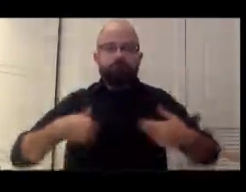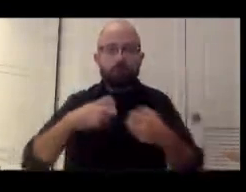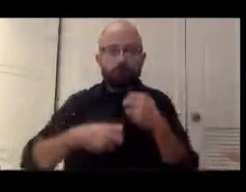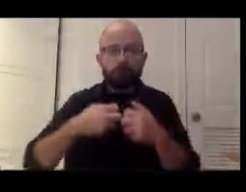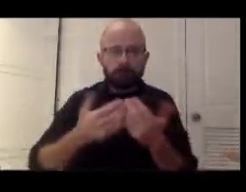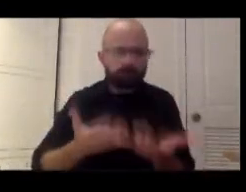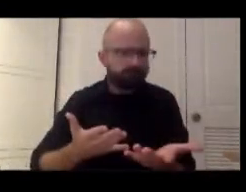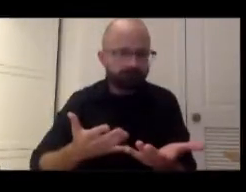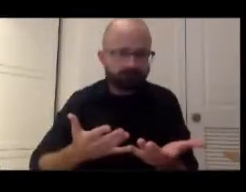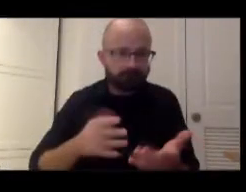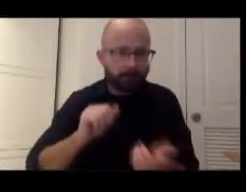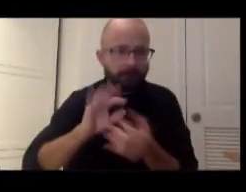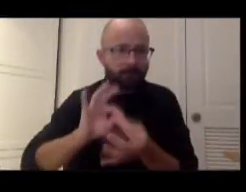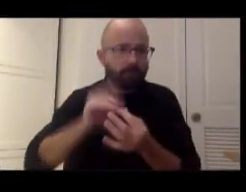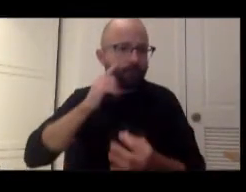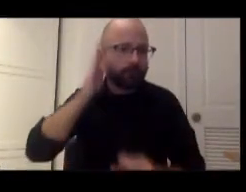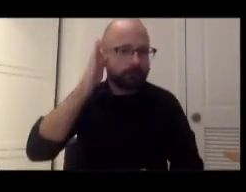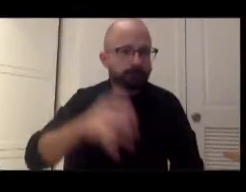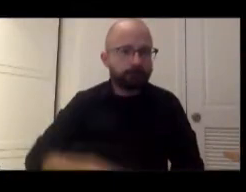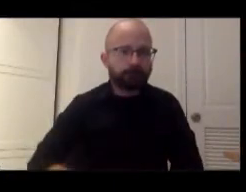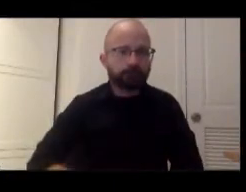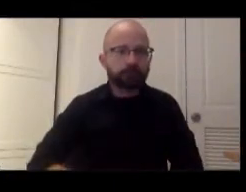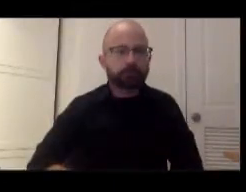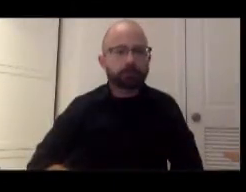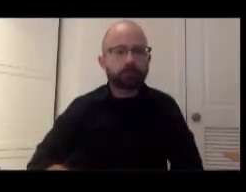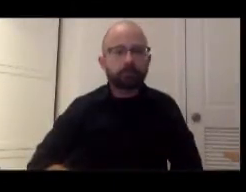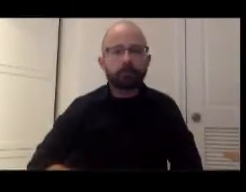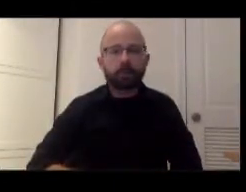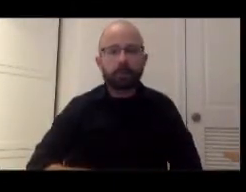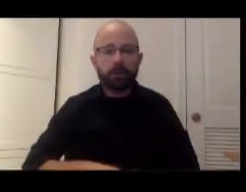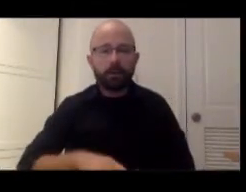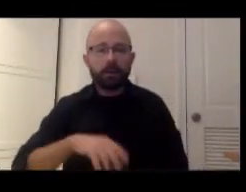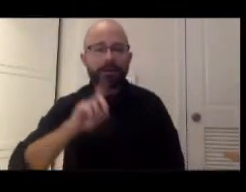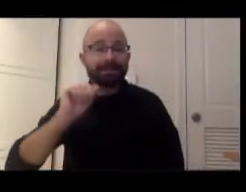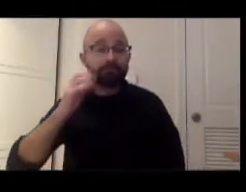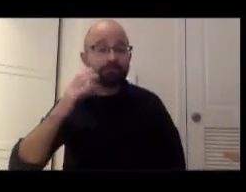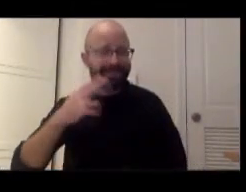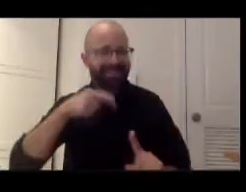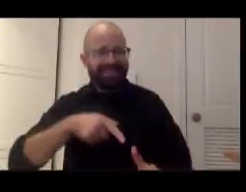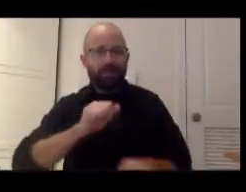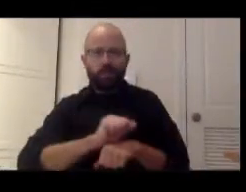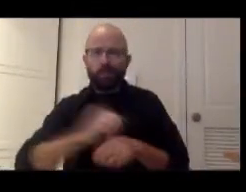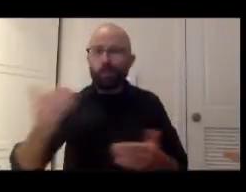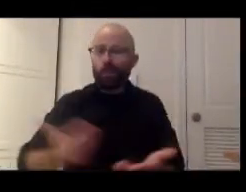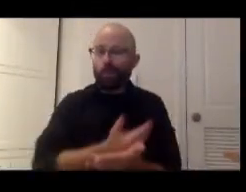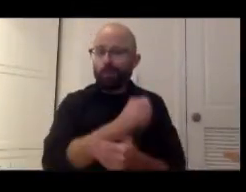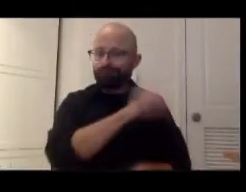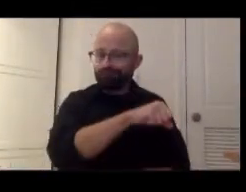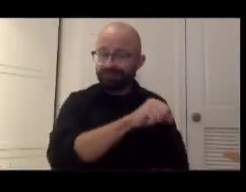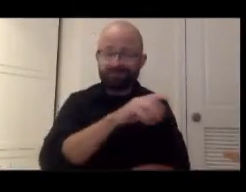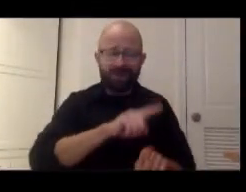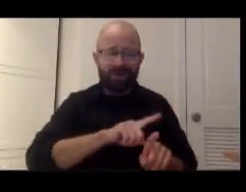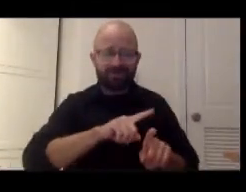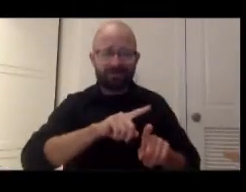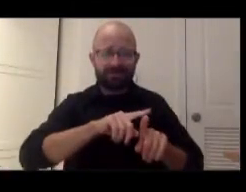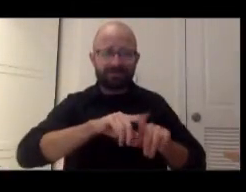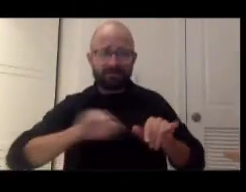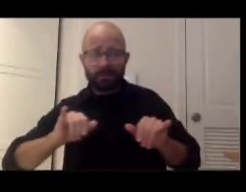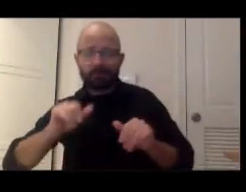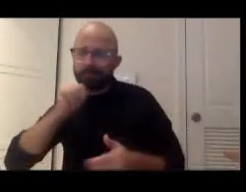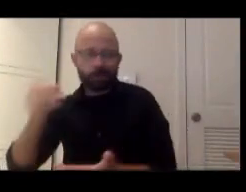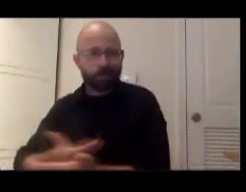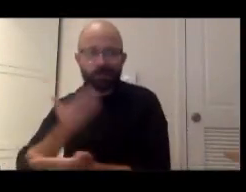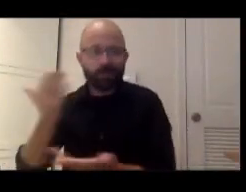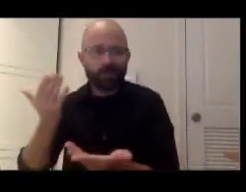The, this work is new in one way and not new at all in other ways. As you're very well aware, so many